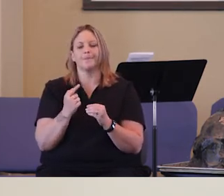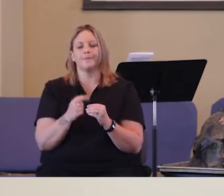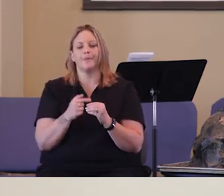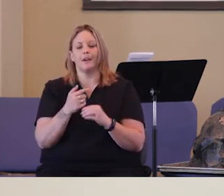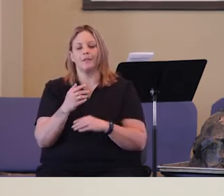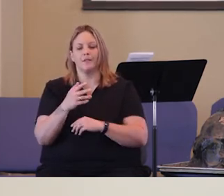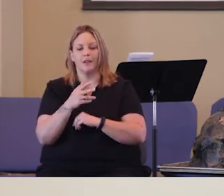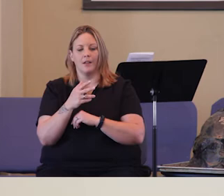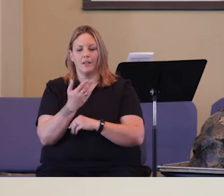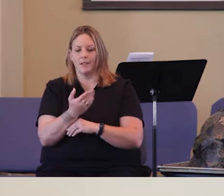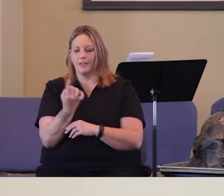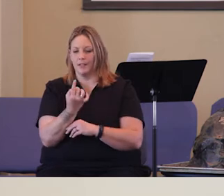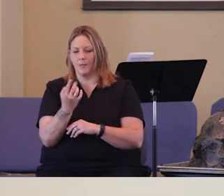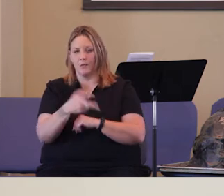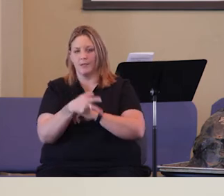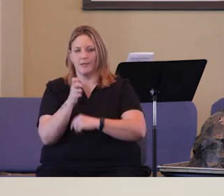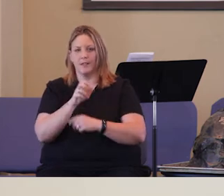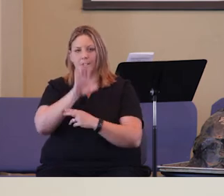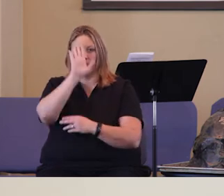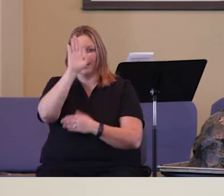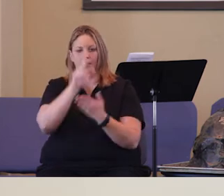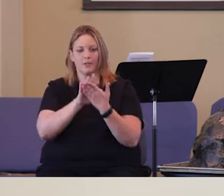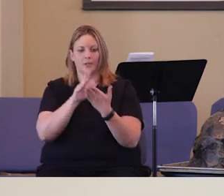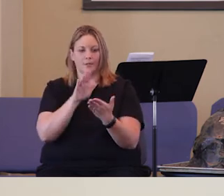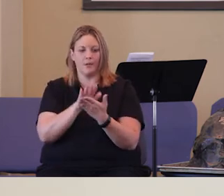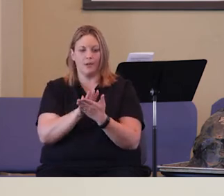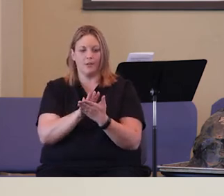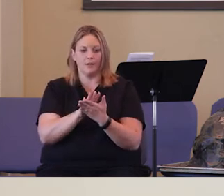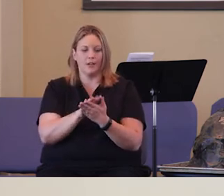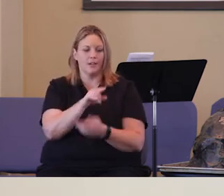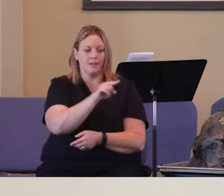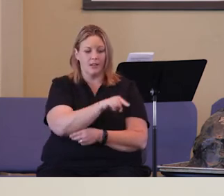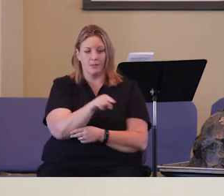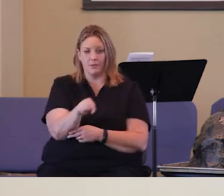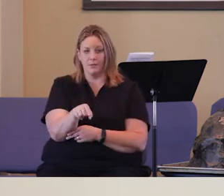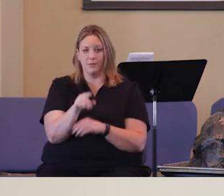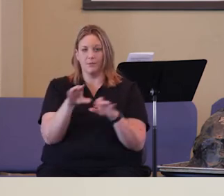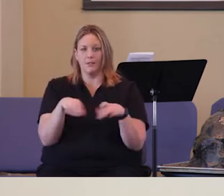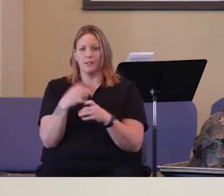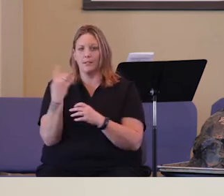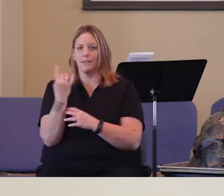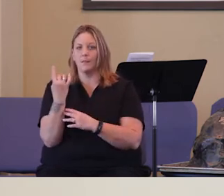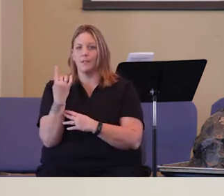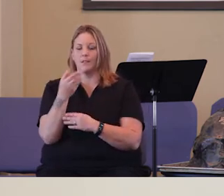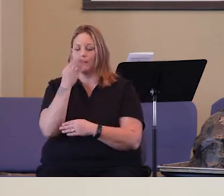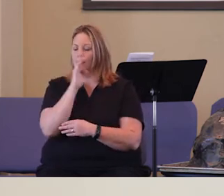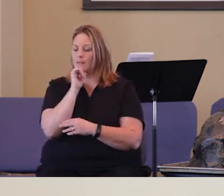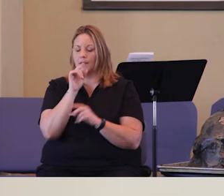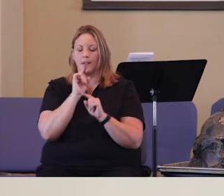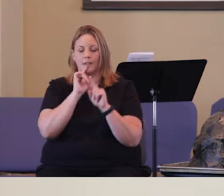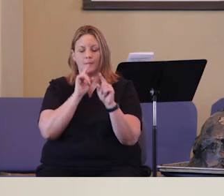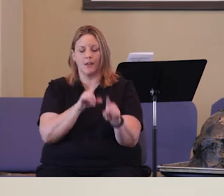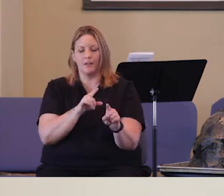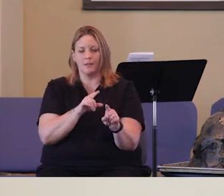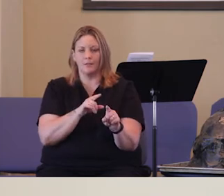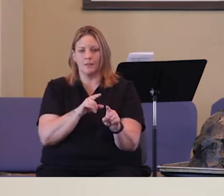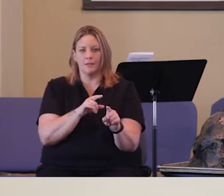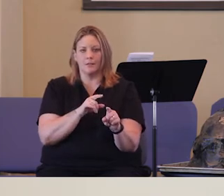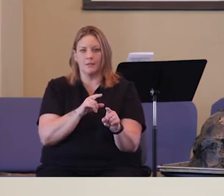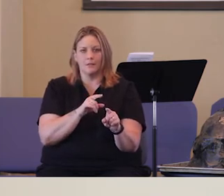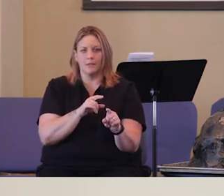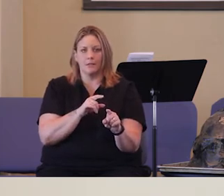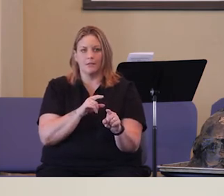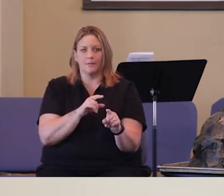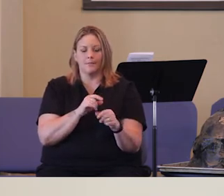These two men lost their lives because of it. Because they did something that God had not commanded for their own glory